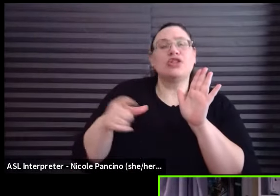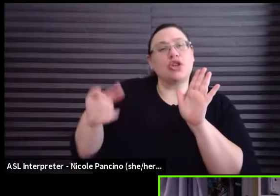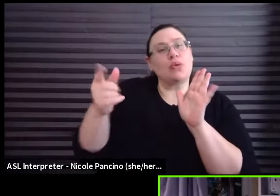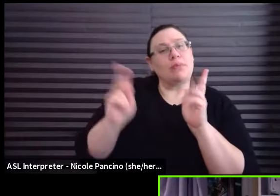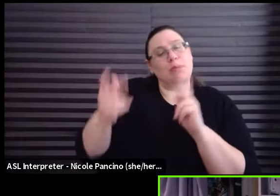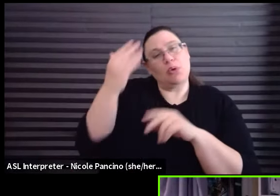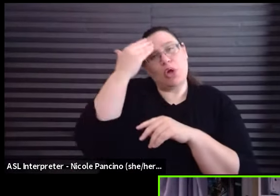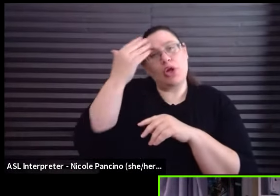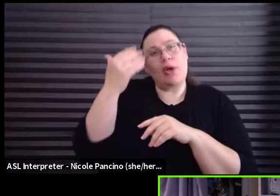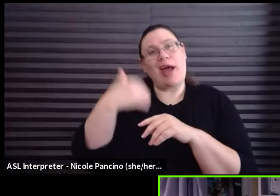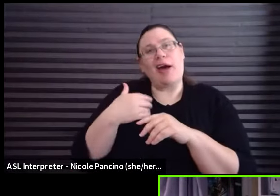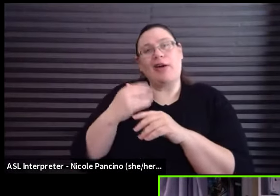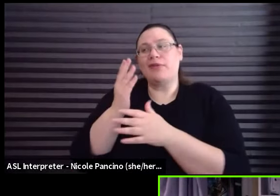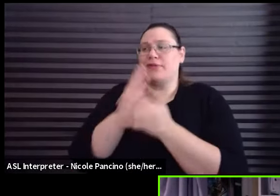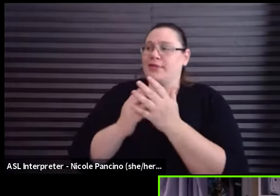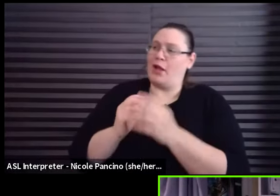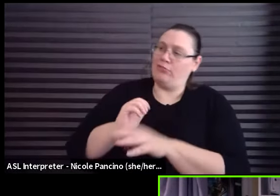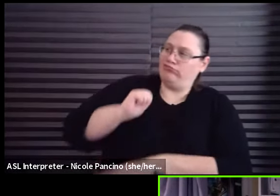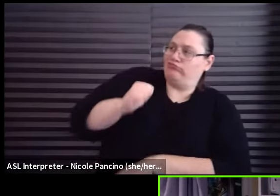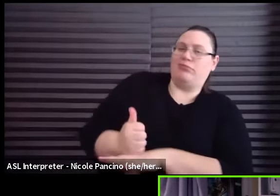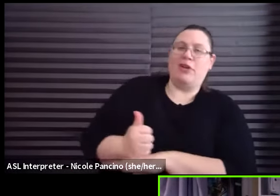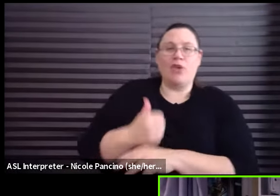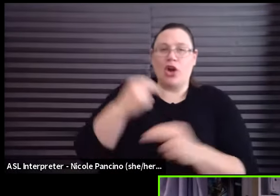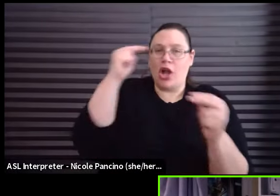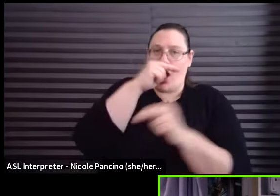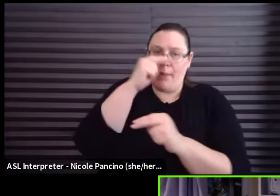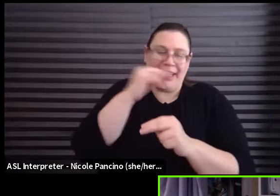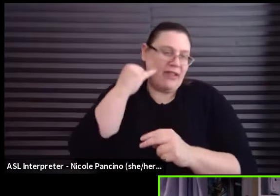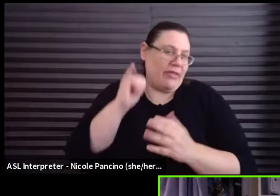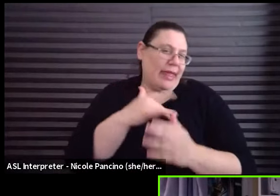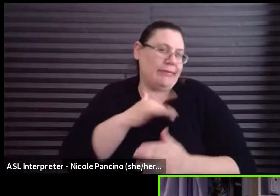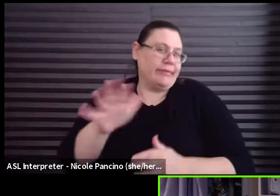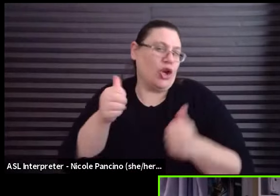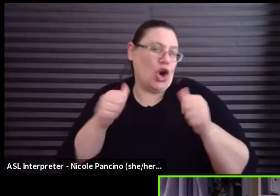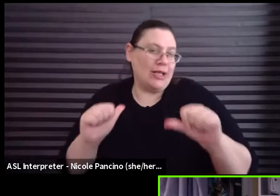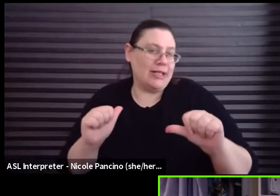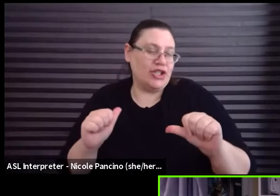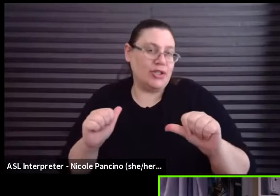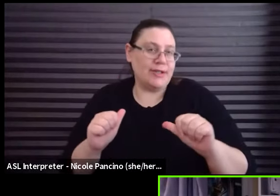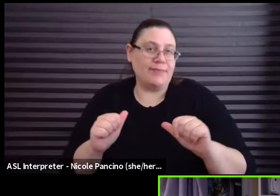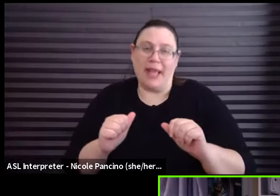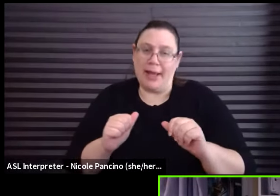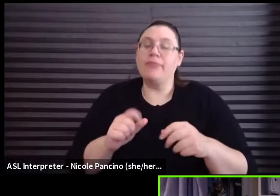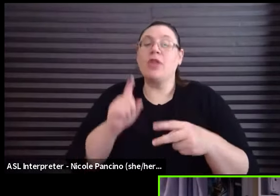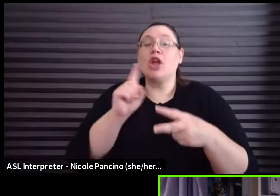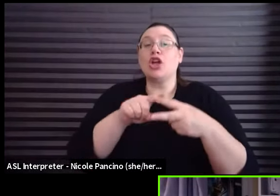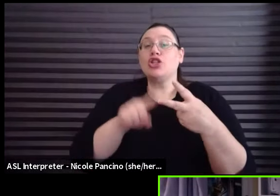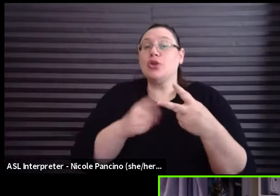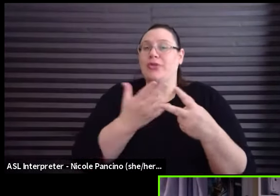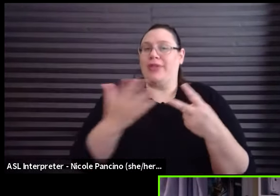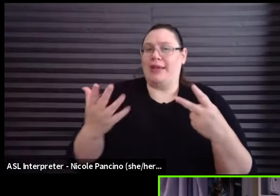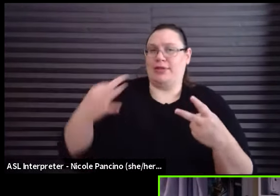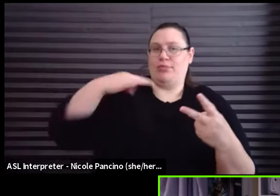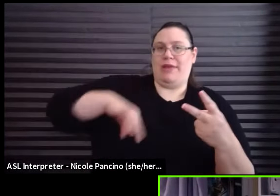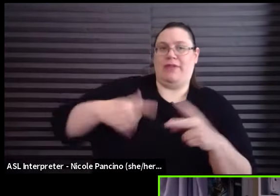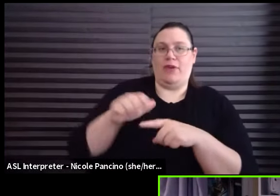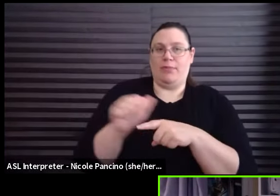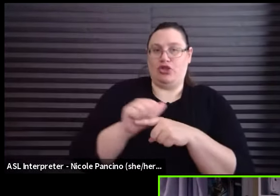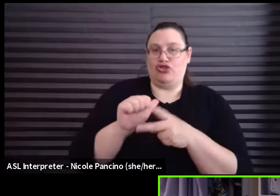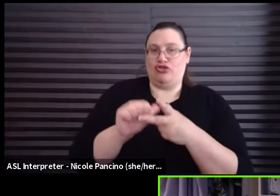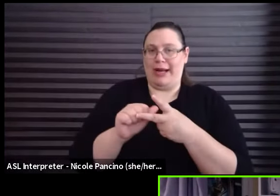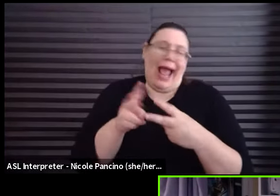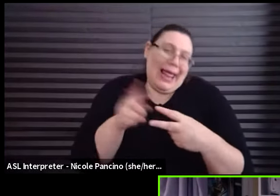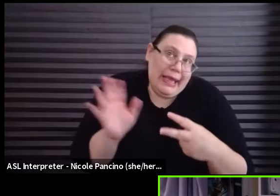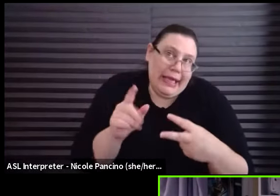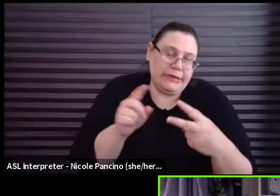because we're auditioning for that constantly. I would say there's two things to take away from the training, at least, but the two,